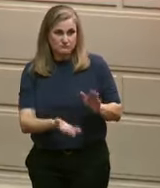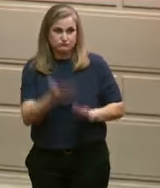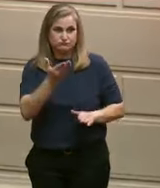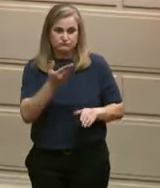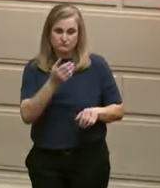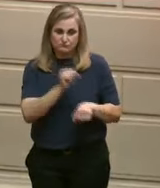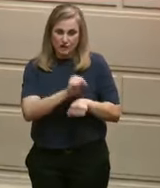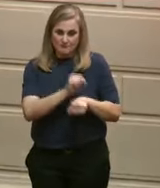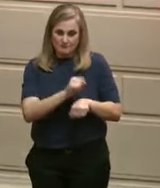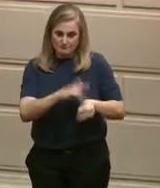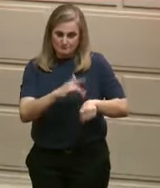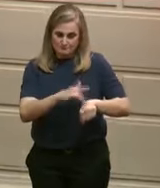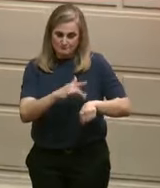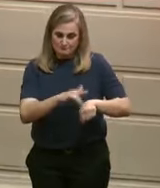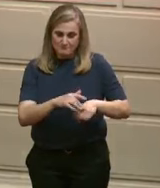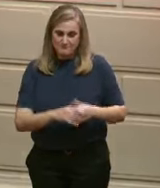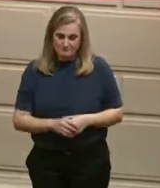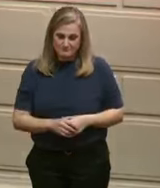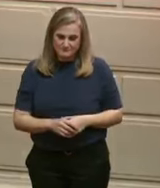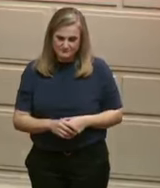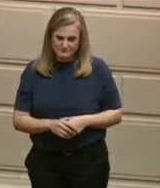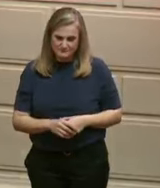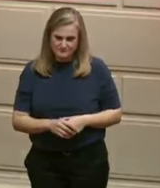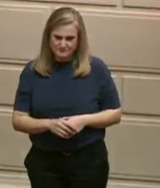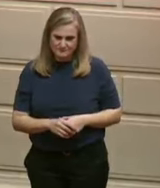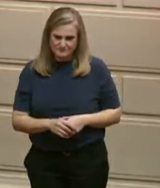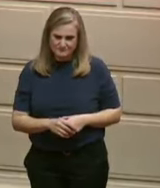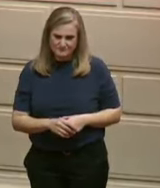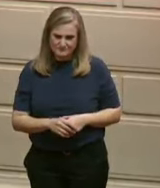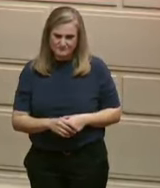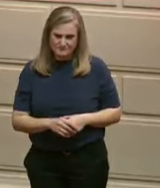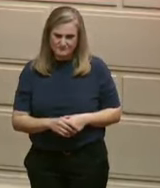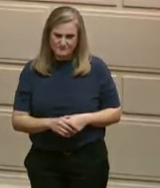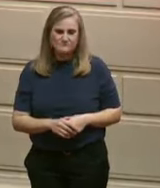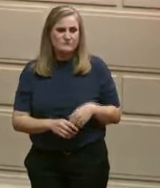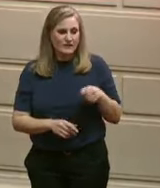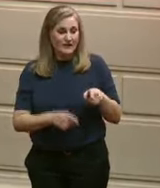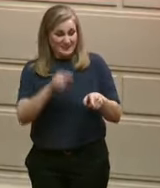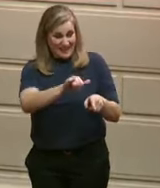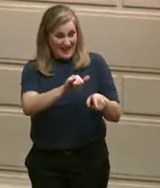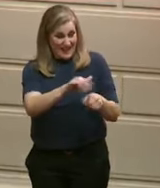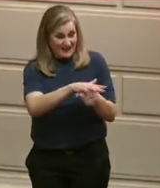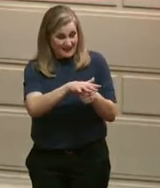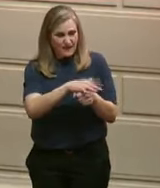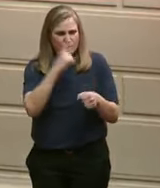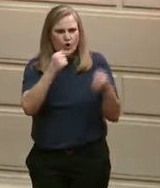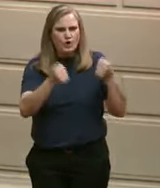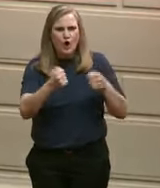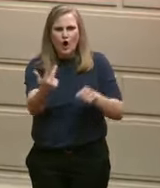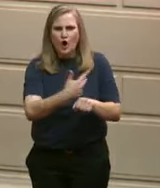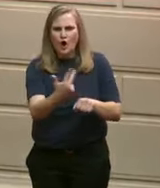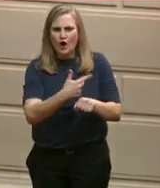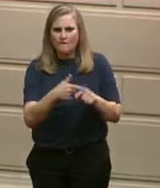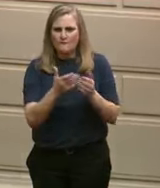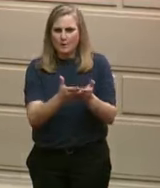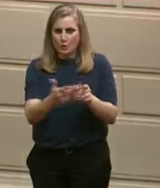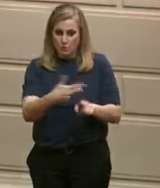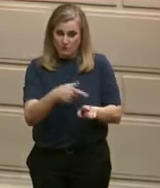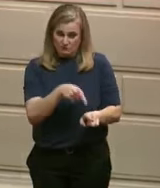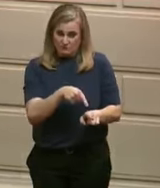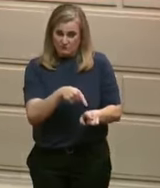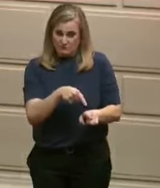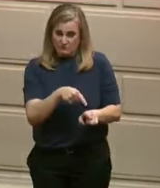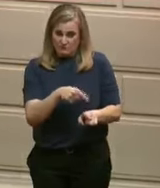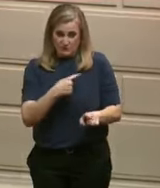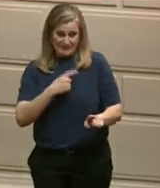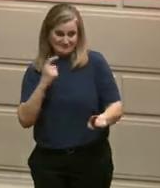200,000 cars crossed the piers of Davisville last year. Supporting more than 1,600 jobs.